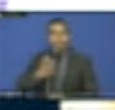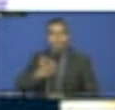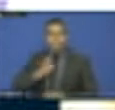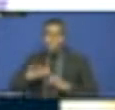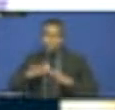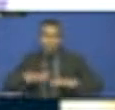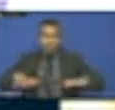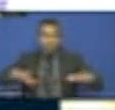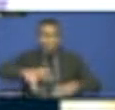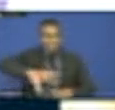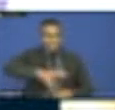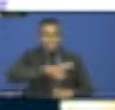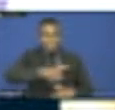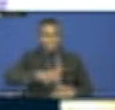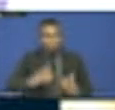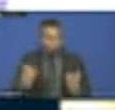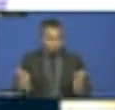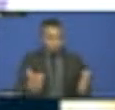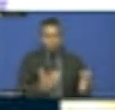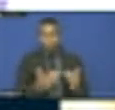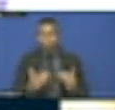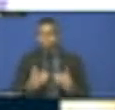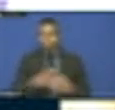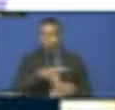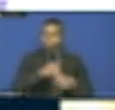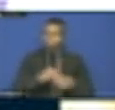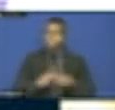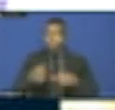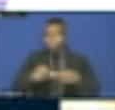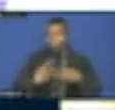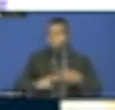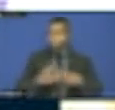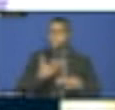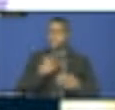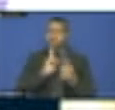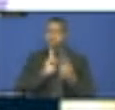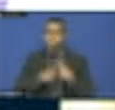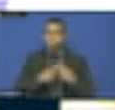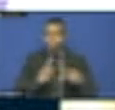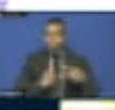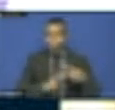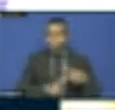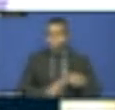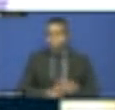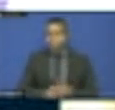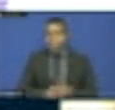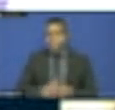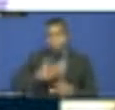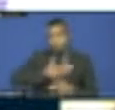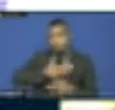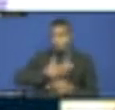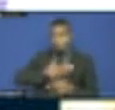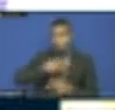or to give my own opinion is, how do we make sure that national voluntary reporting